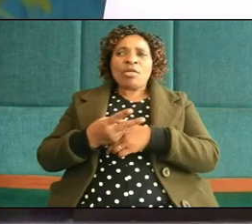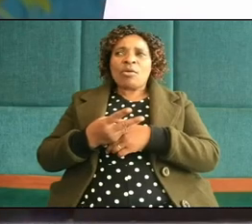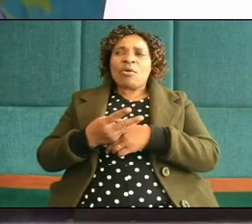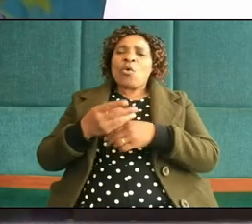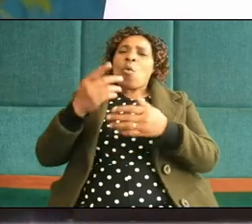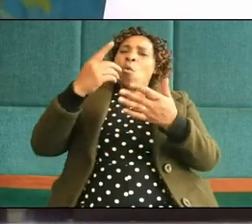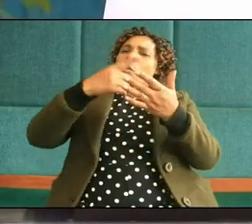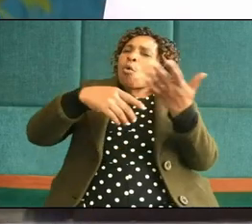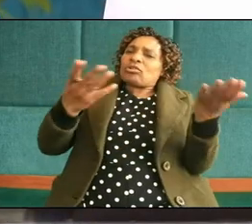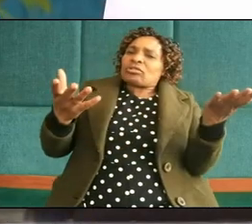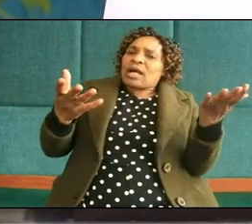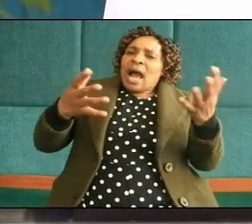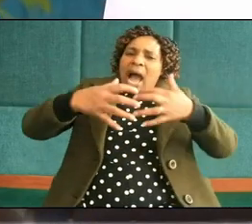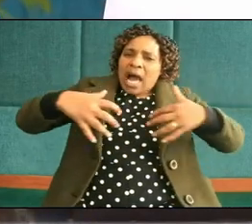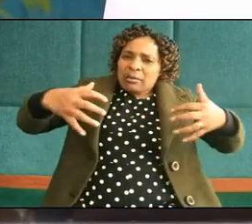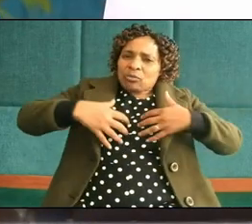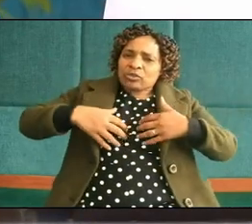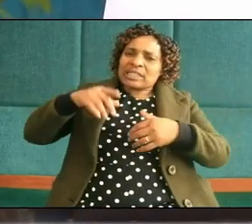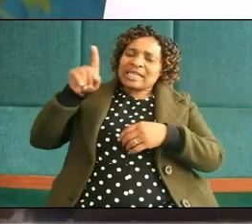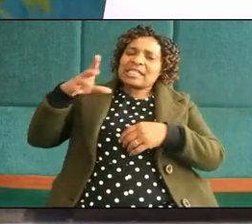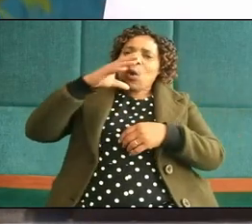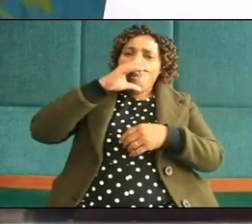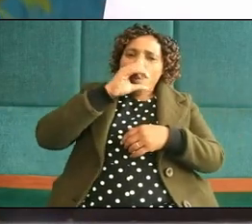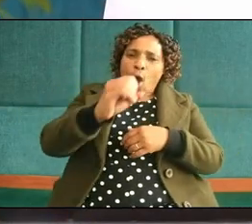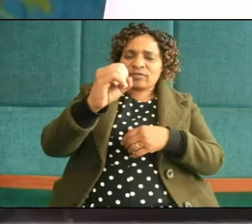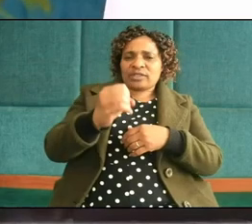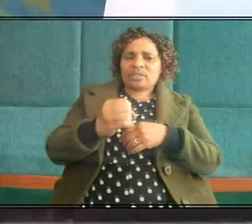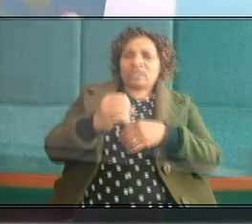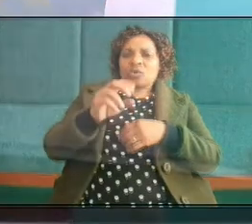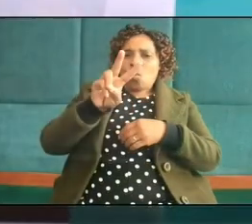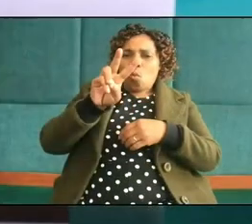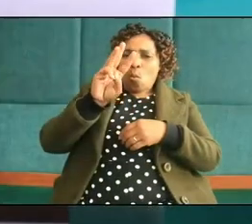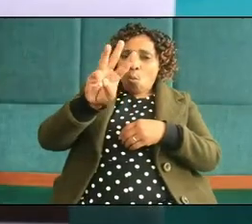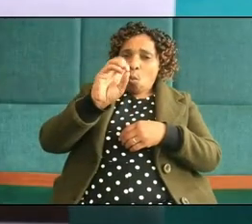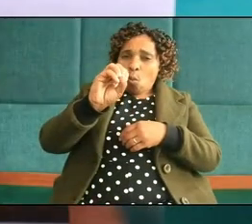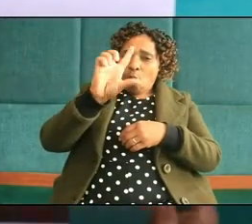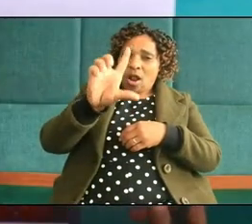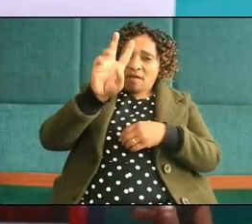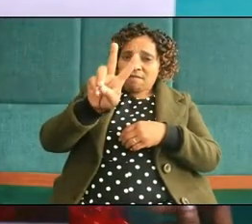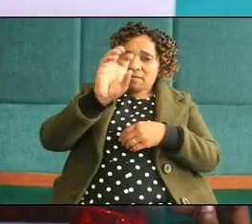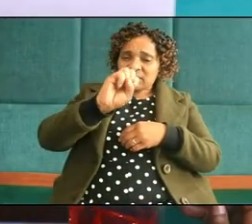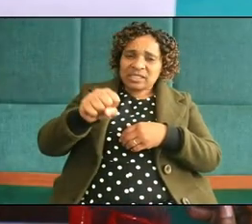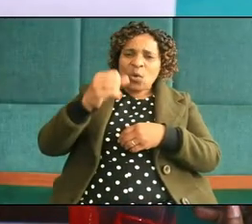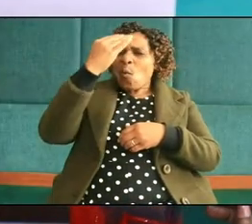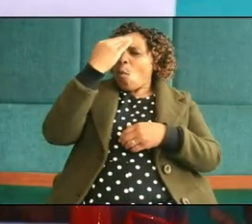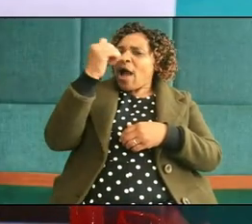animals are these wolves why at this time